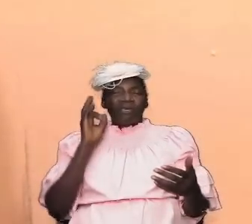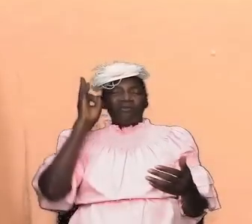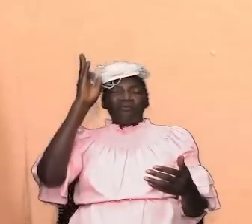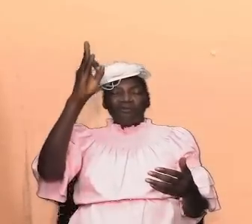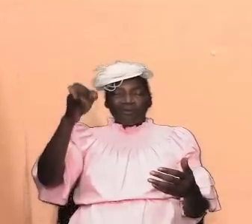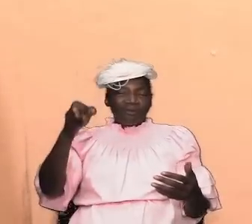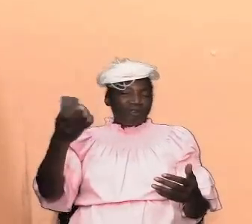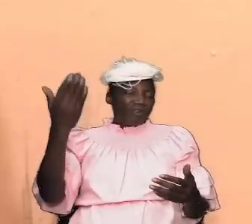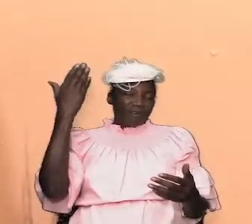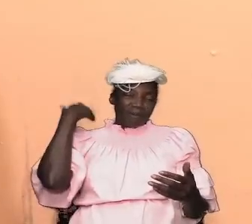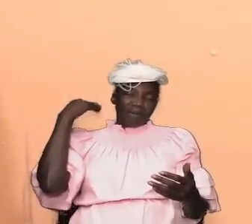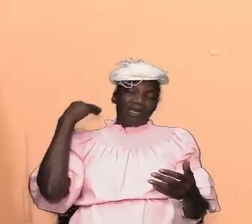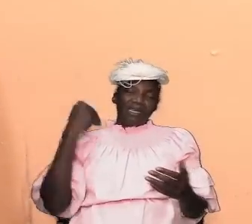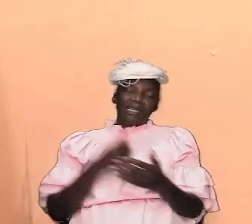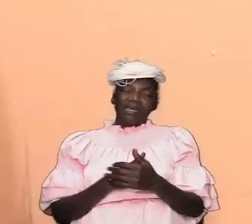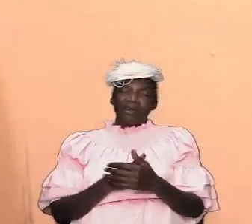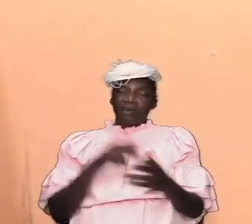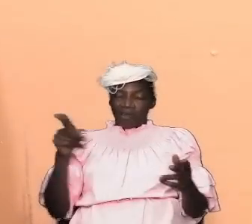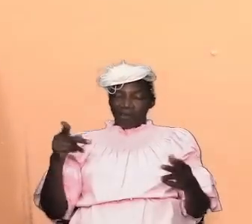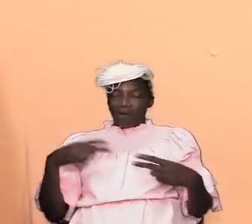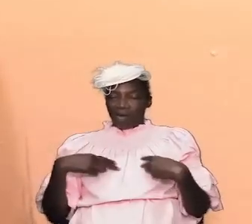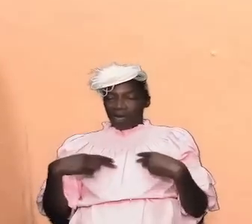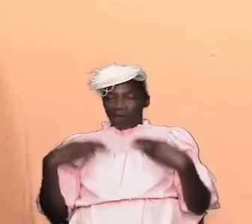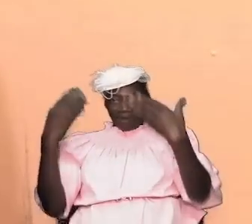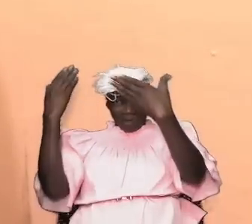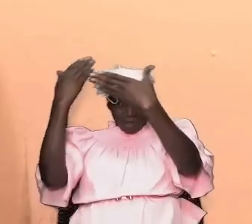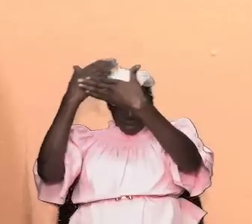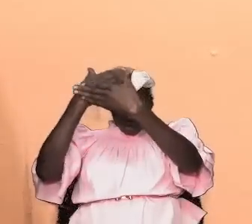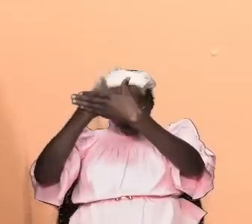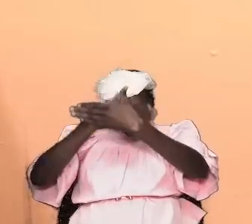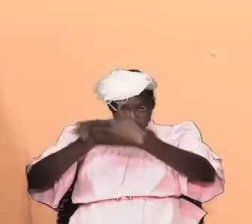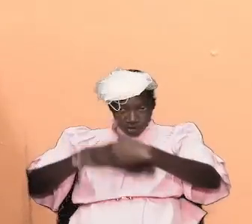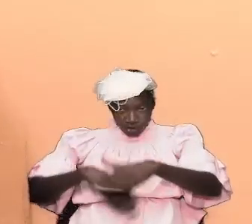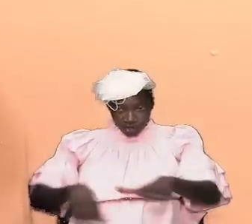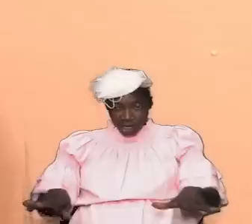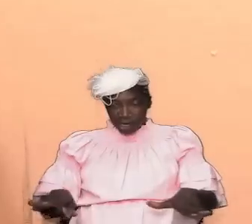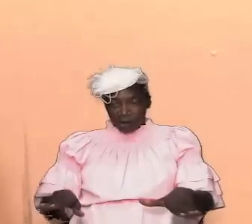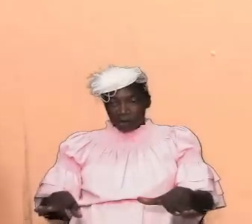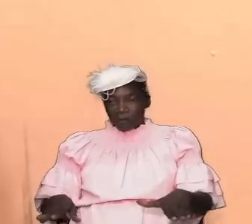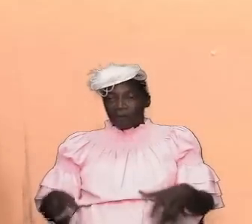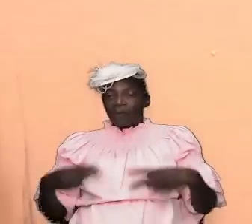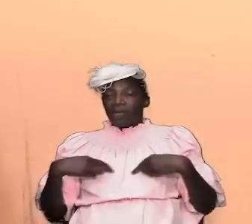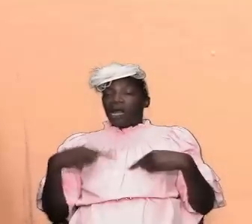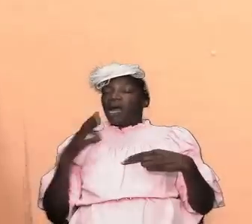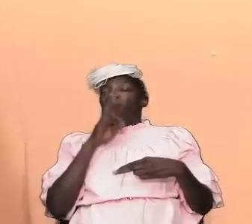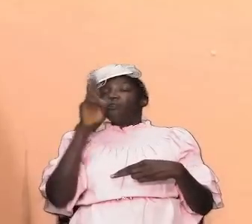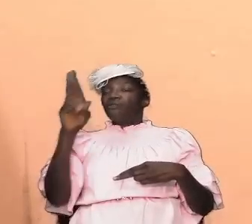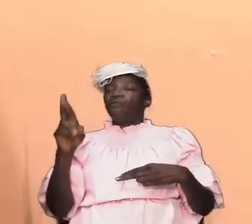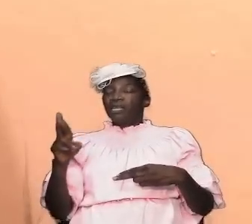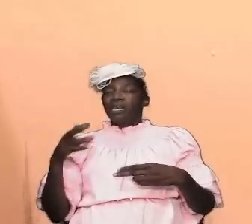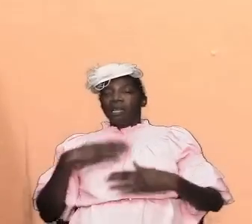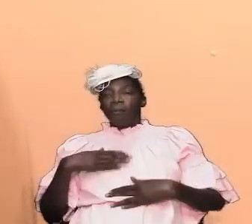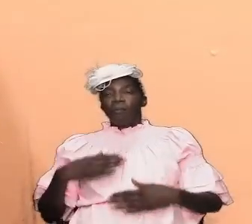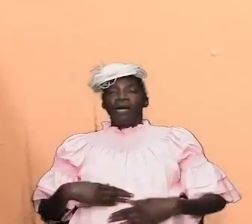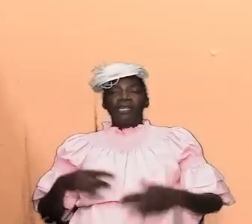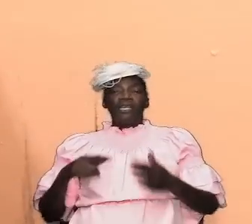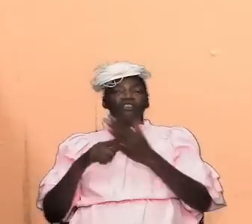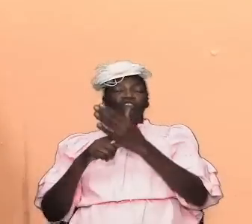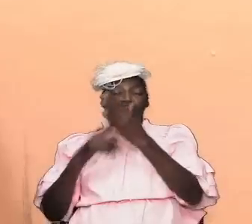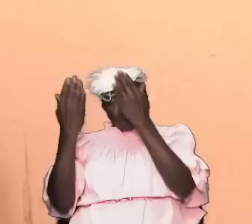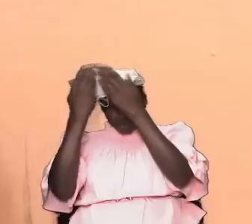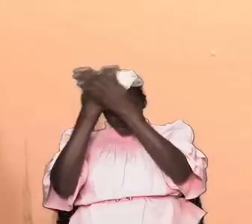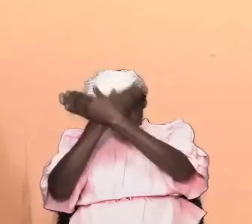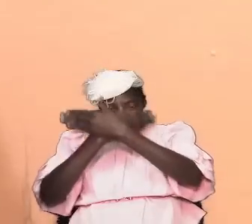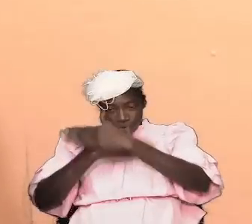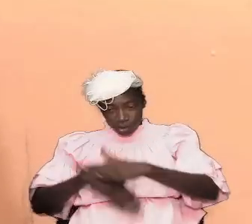a shadow you have to have a real body that throws the shadow right so if the